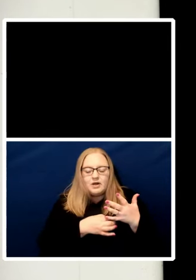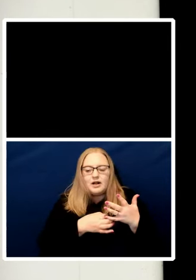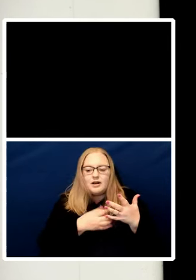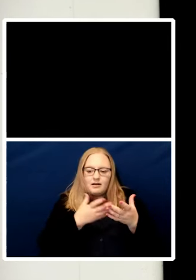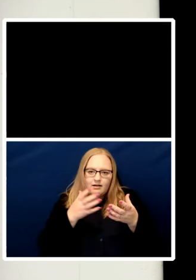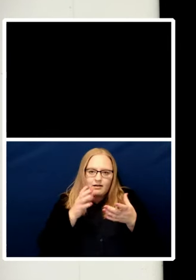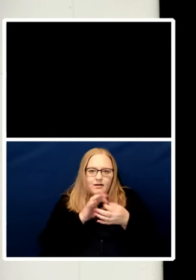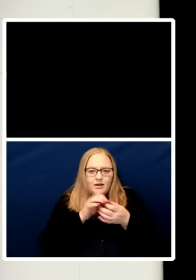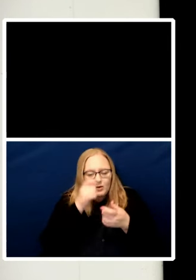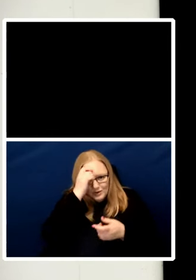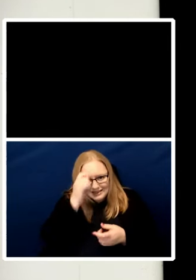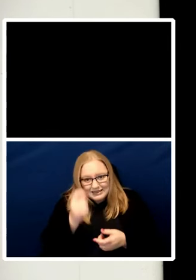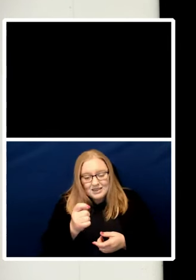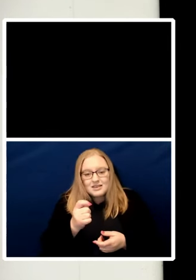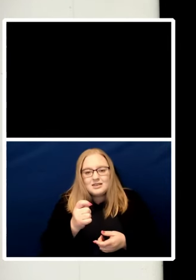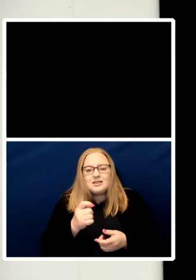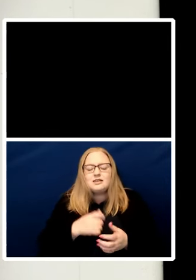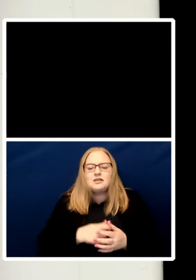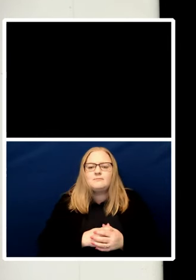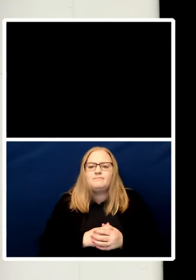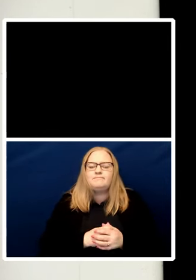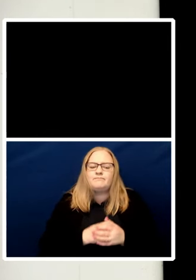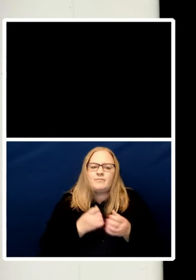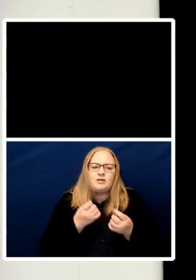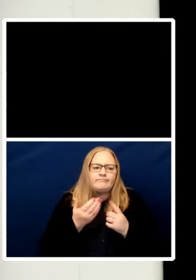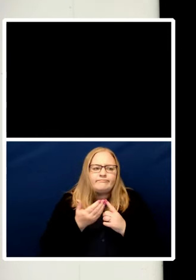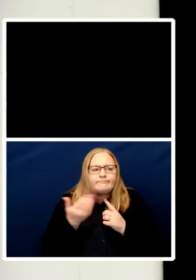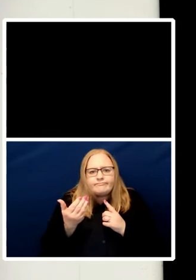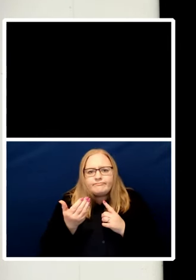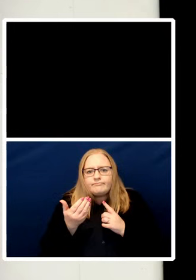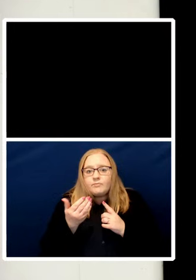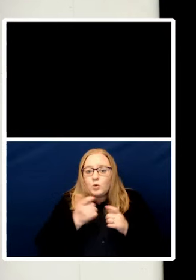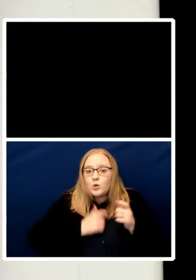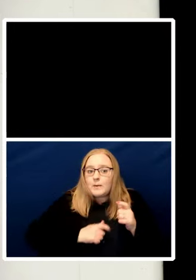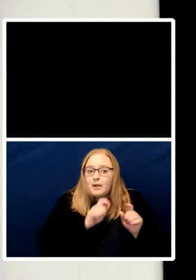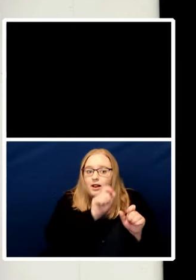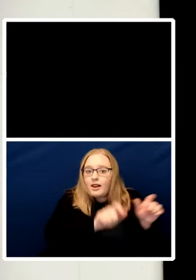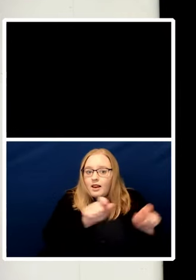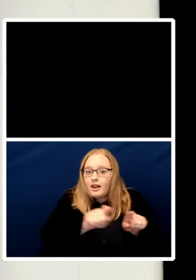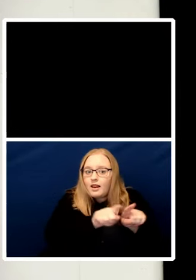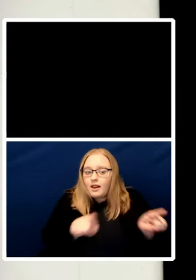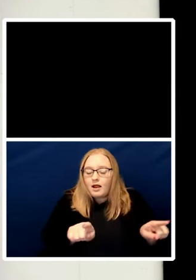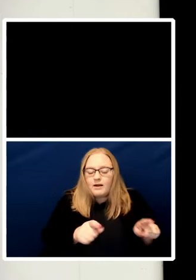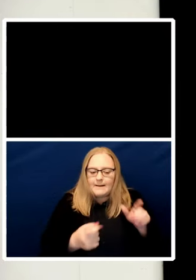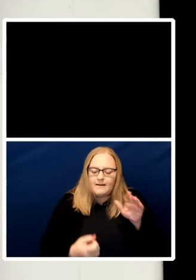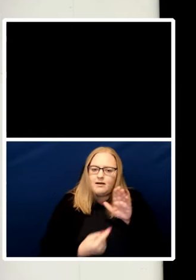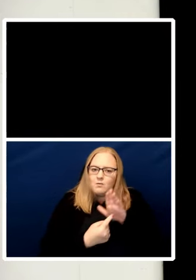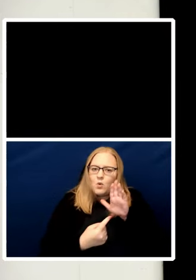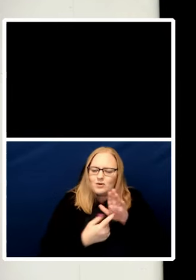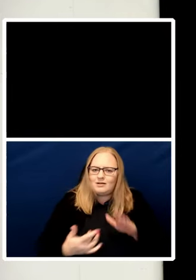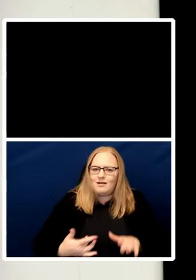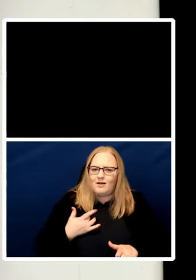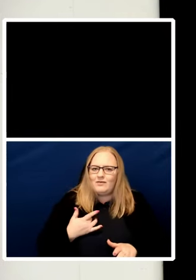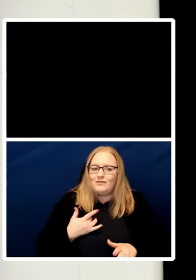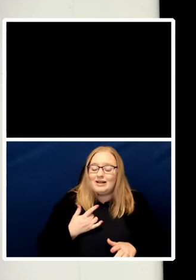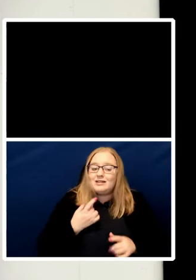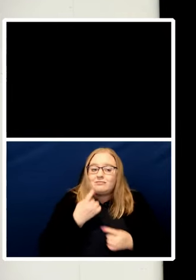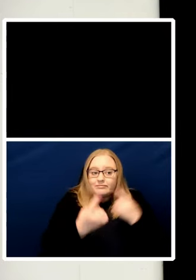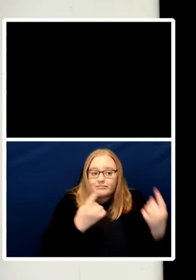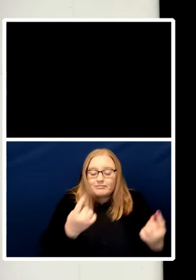human life matters and that as far as possible, each of us should have agency in the way we live.